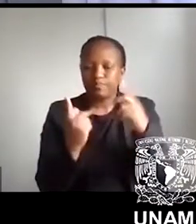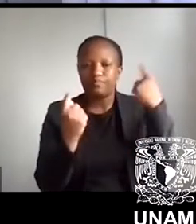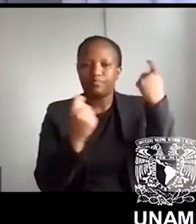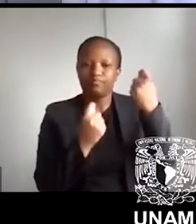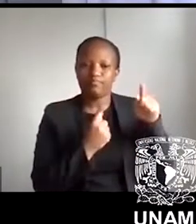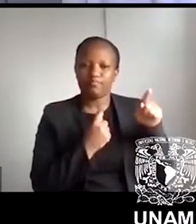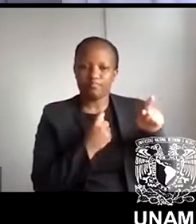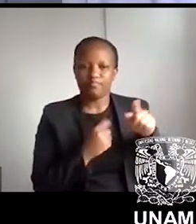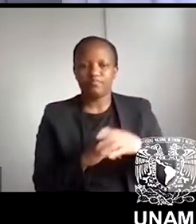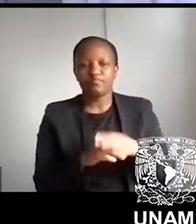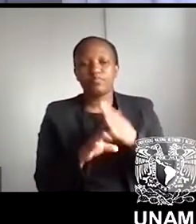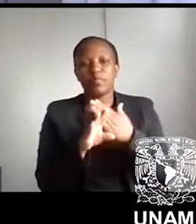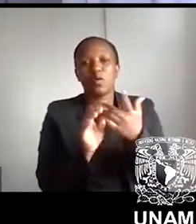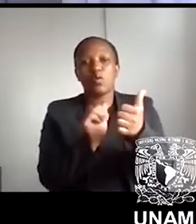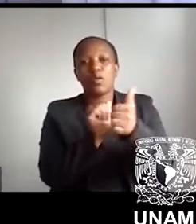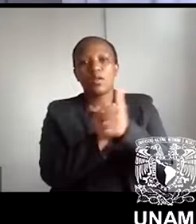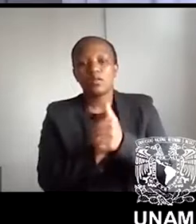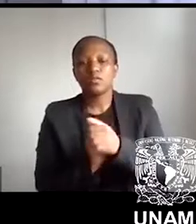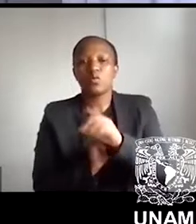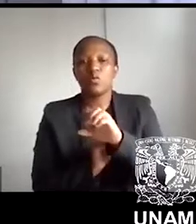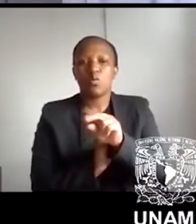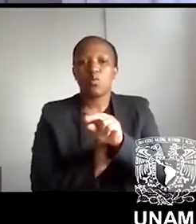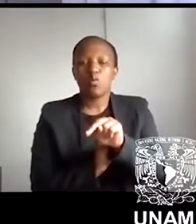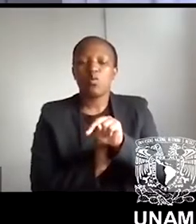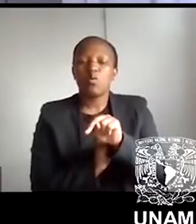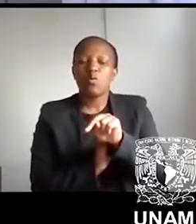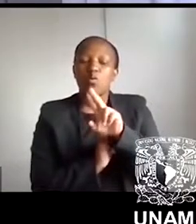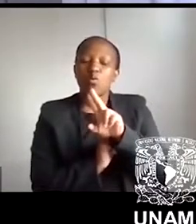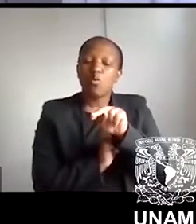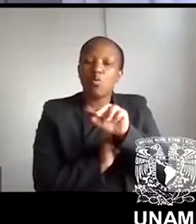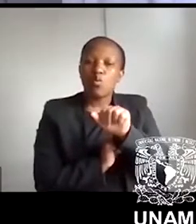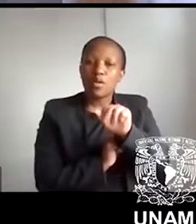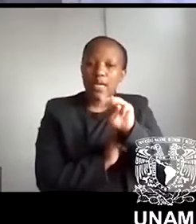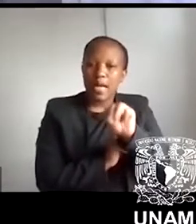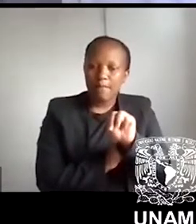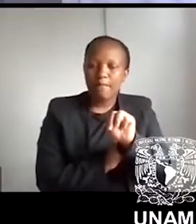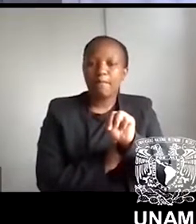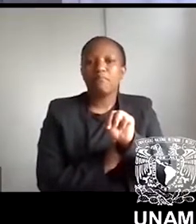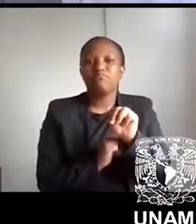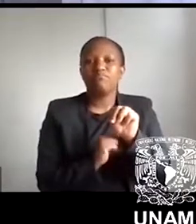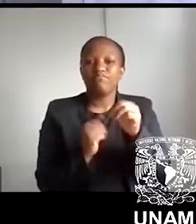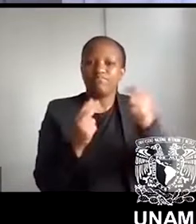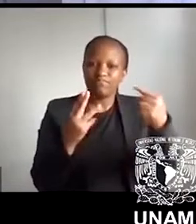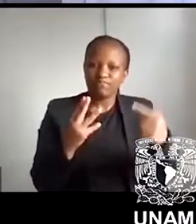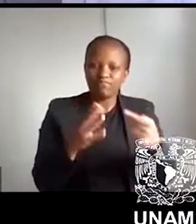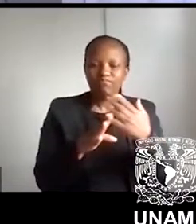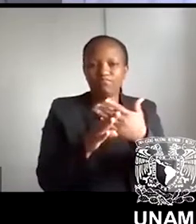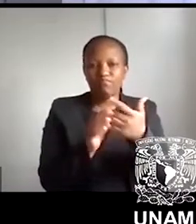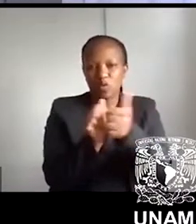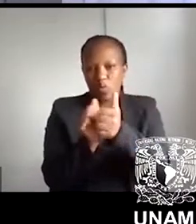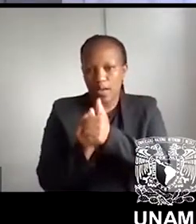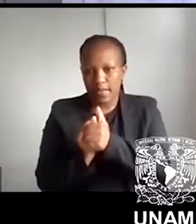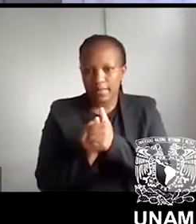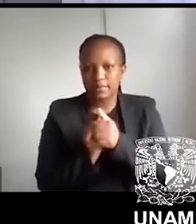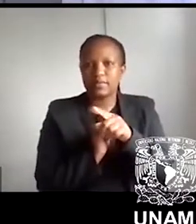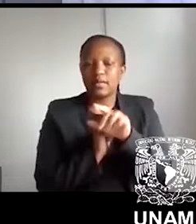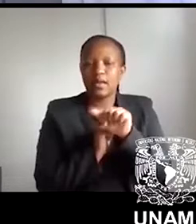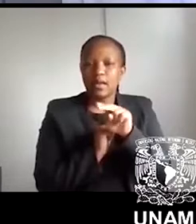Colleagues from UNAM, thank you very much, Carla Morales, Alexandra Saavedra, Anel Pérez, Daniela Tarazona and David